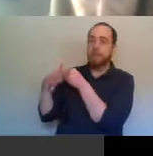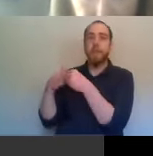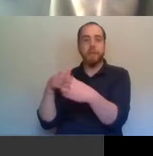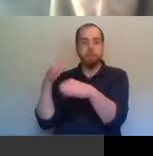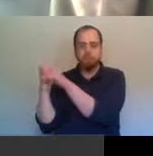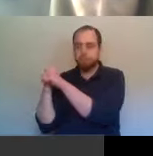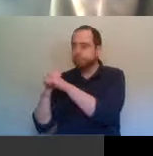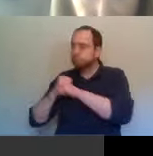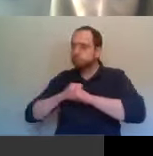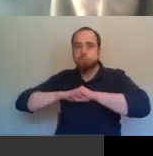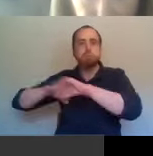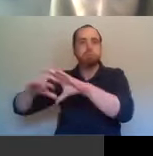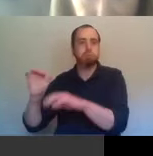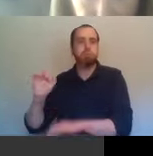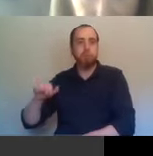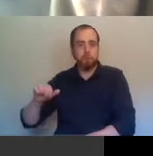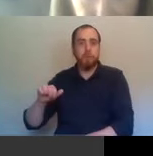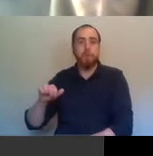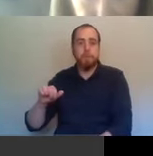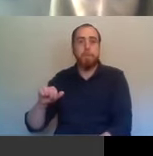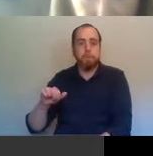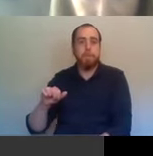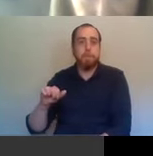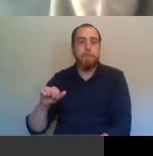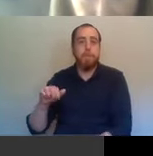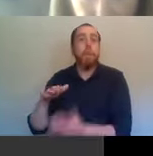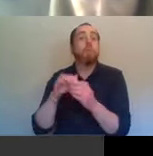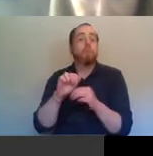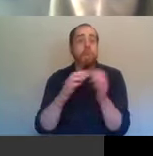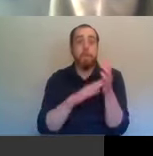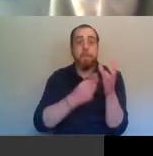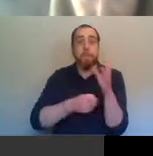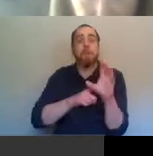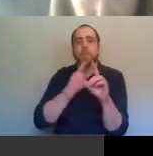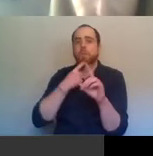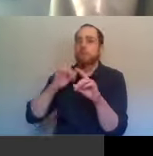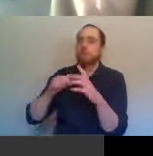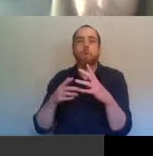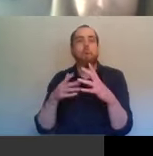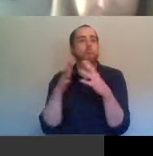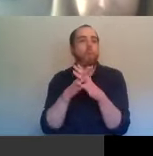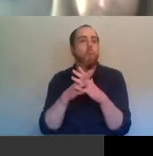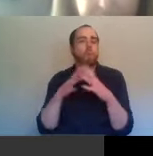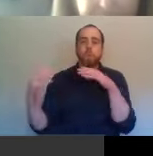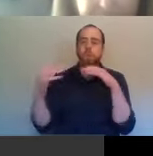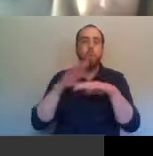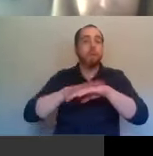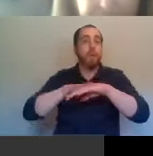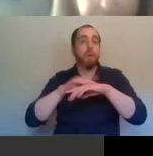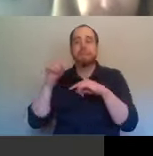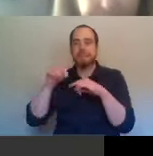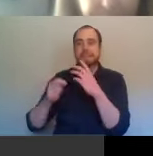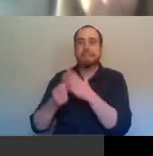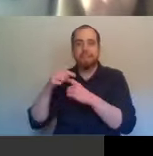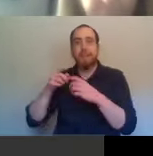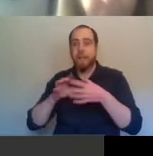which, Murray is quite right, crashes in the interwar period. And, you know, it really needs the welfare state, which is also